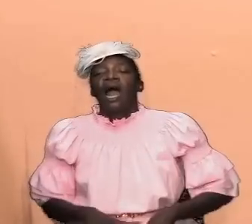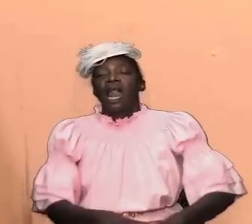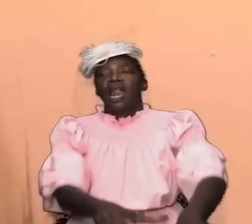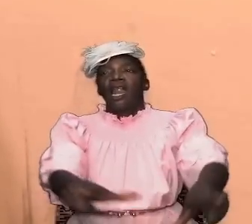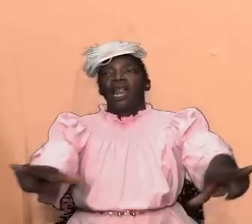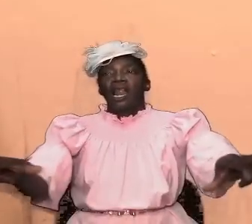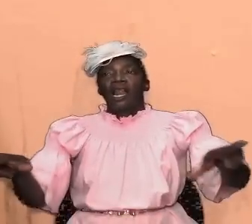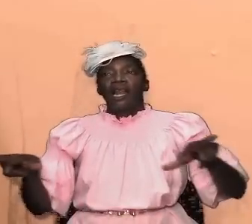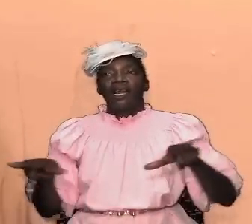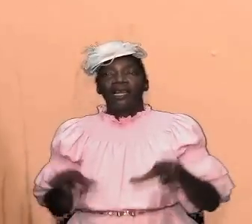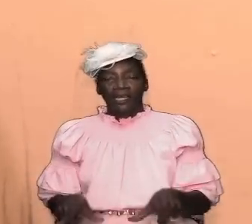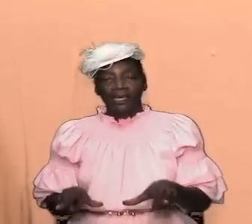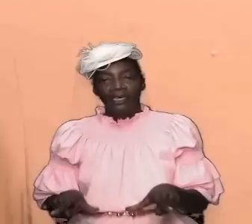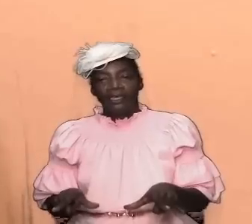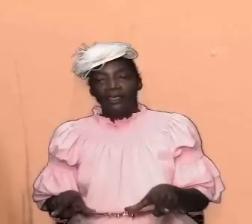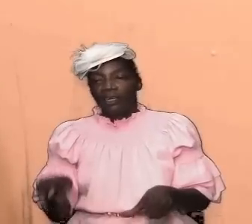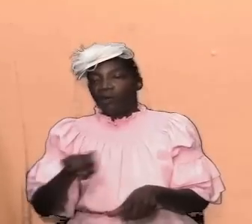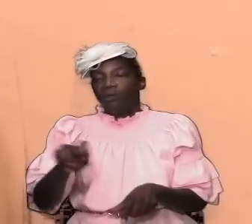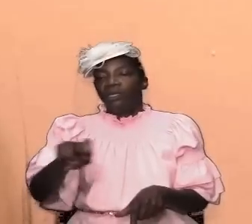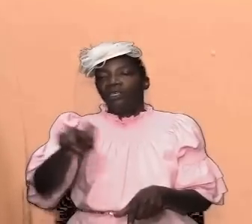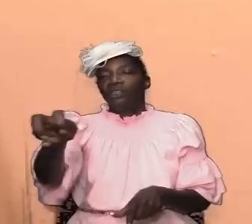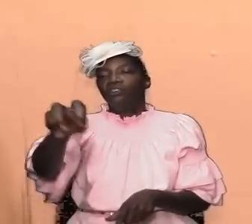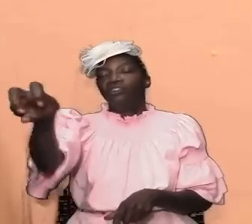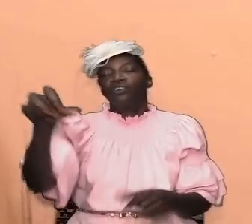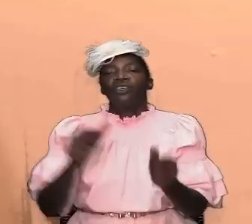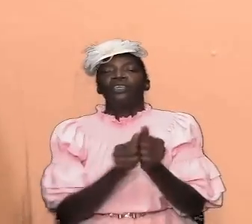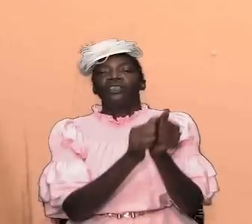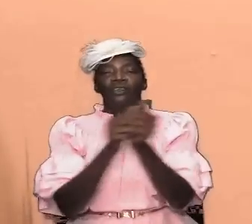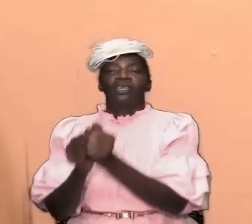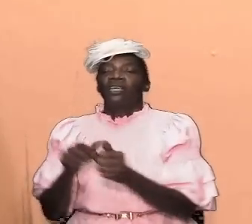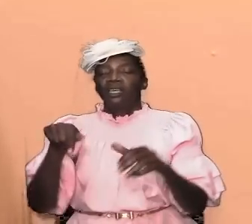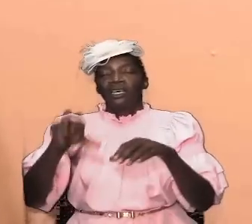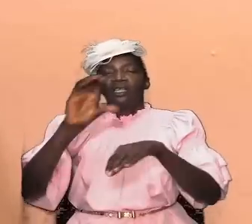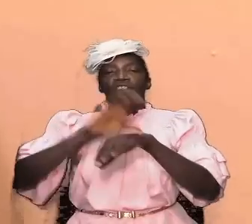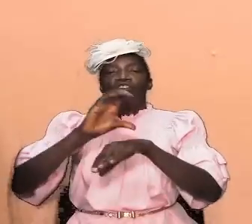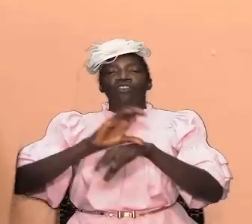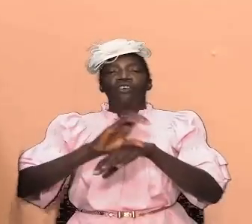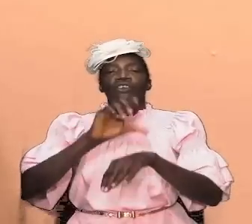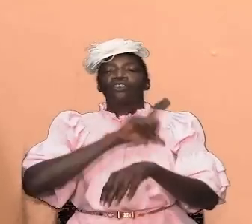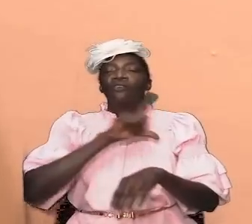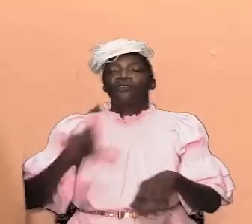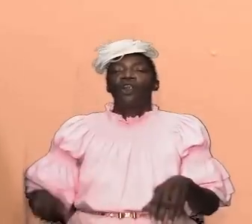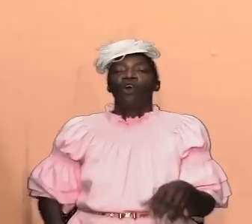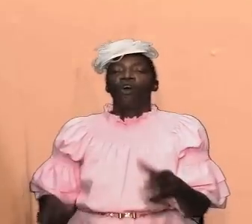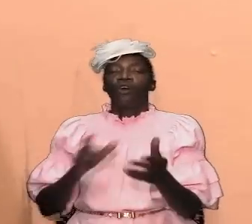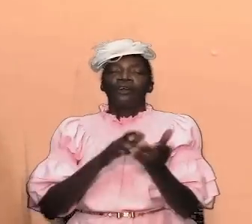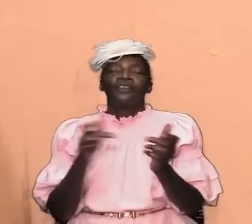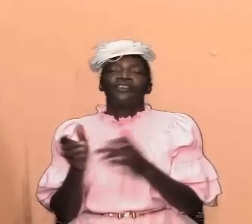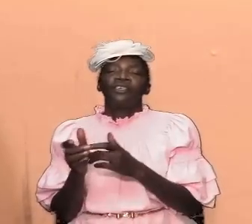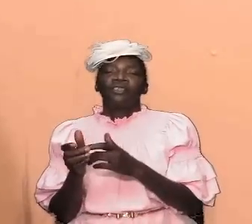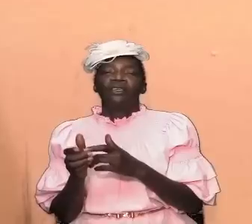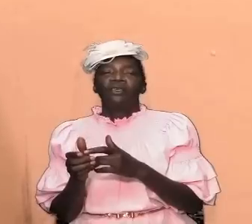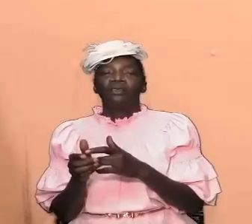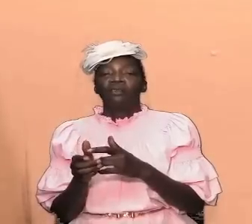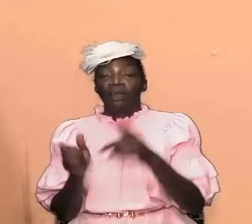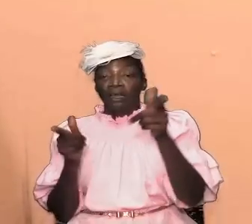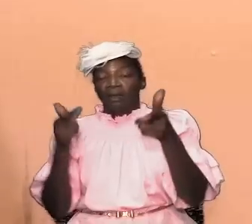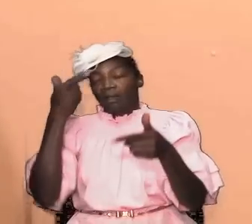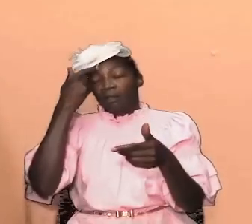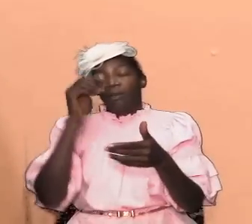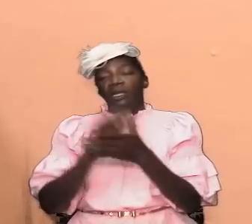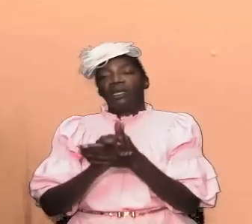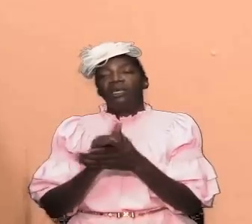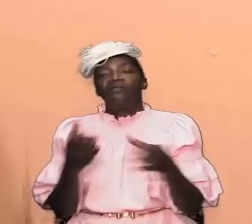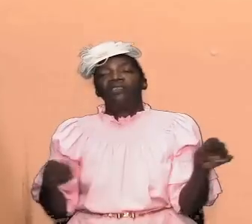we take this journey together into the church of our Lord Jesus Christ i believe it is important